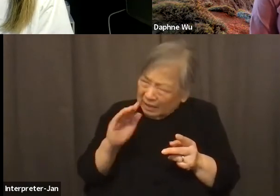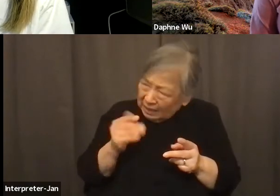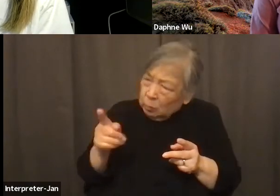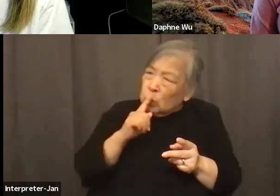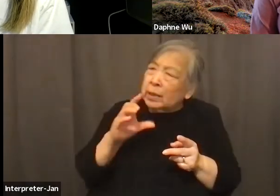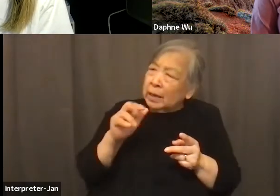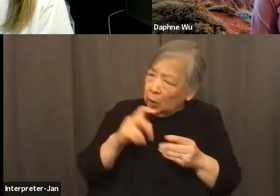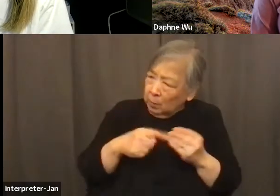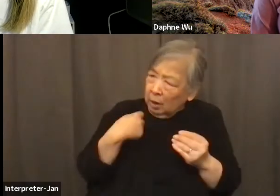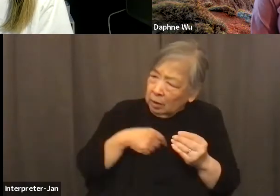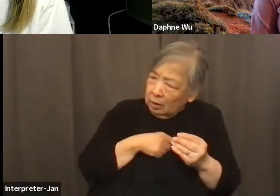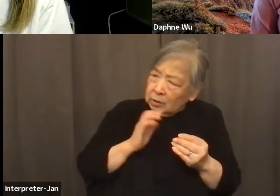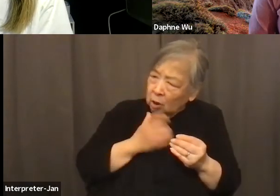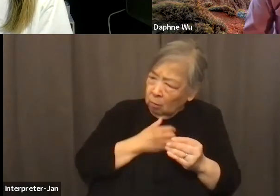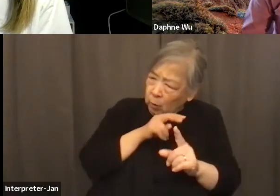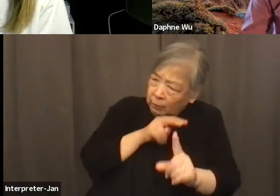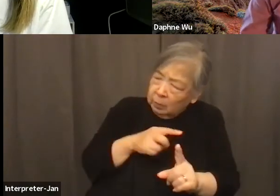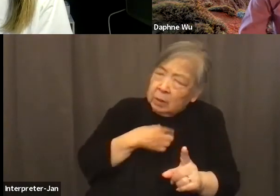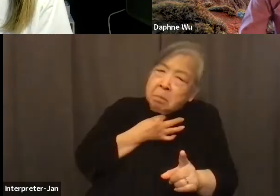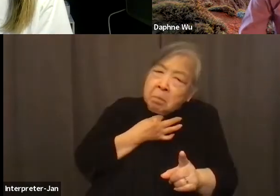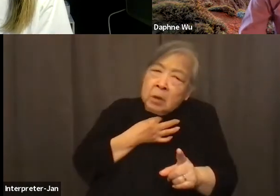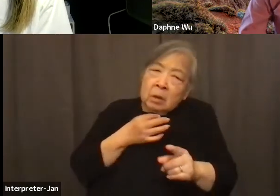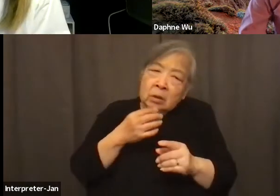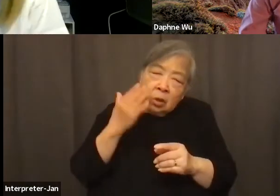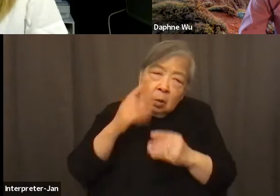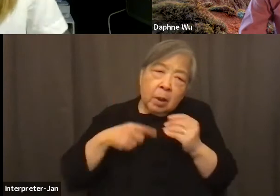I'd love to hear more about that on your end.